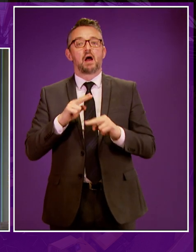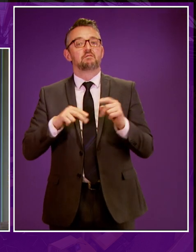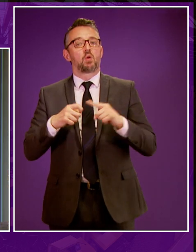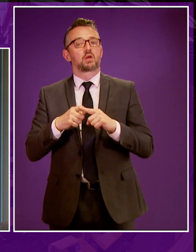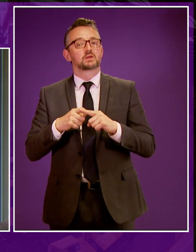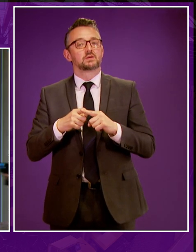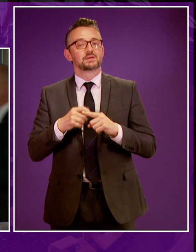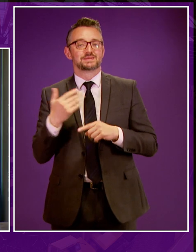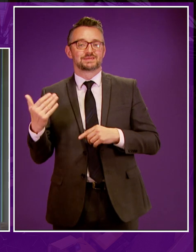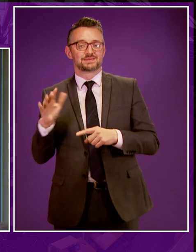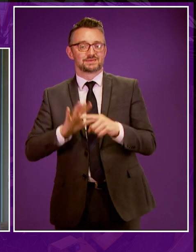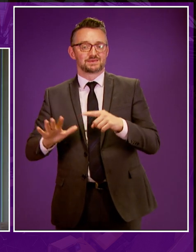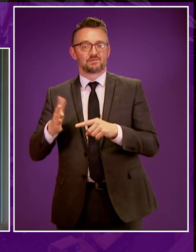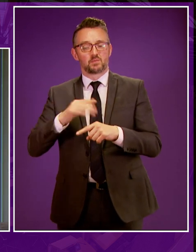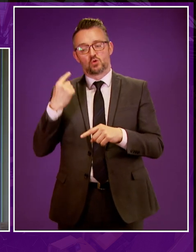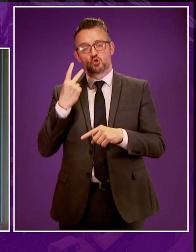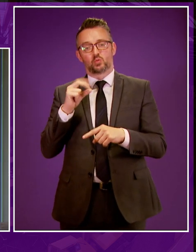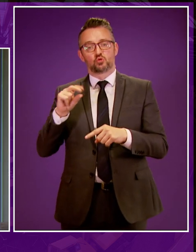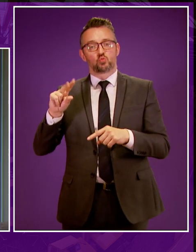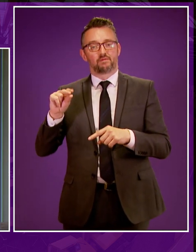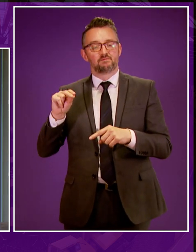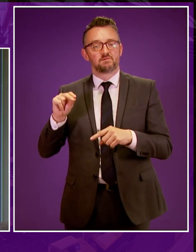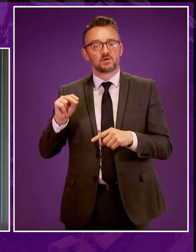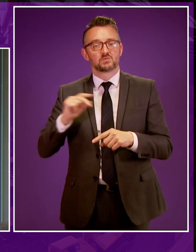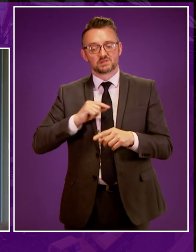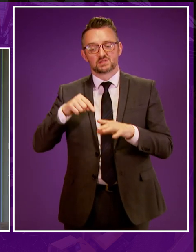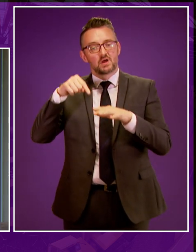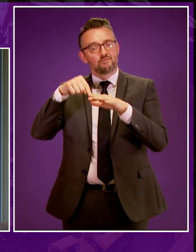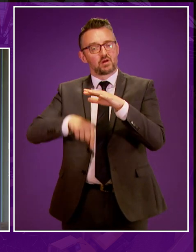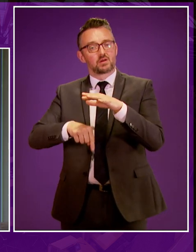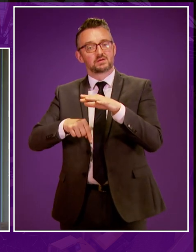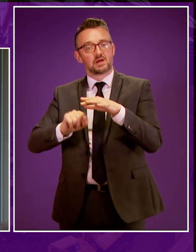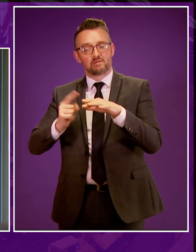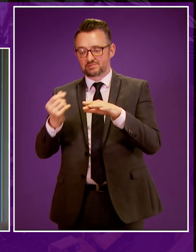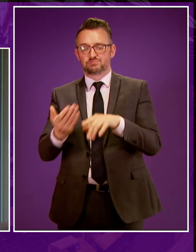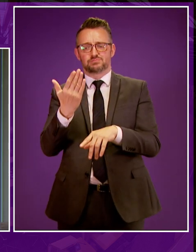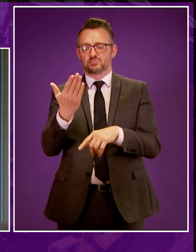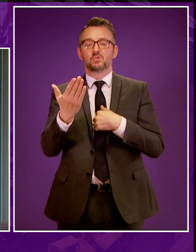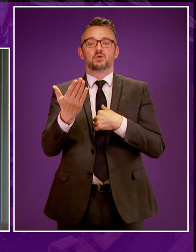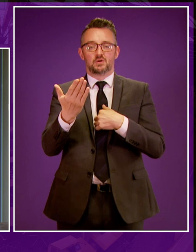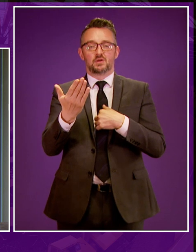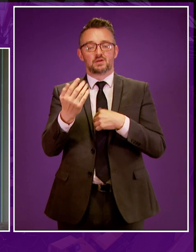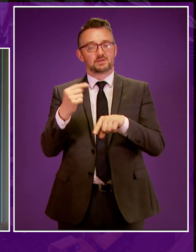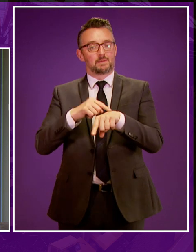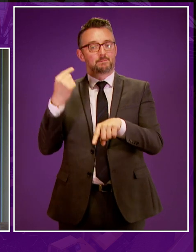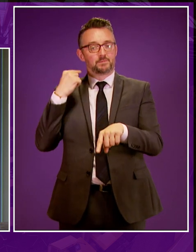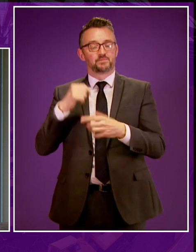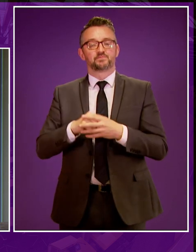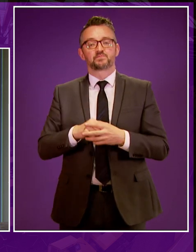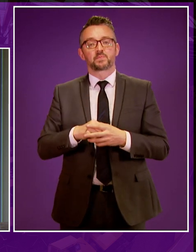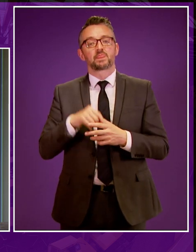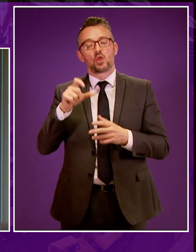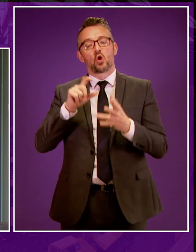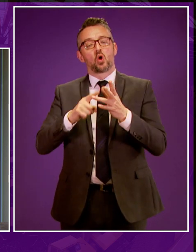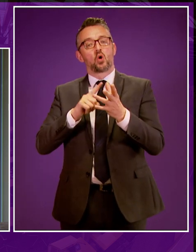East constituency since around 2012, when fracking in Falkirk district first appeared on the radar. Of course, co-bed methane